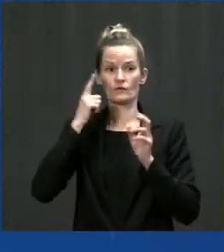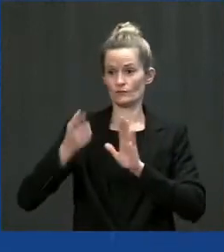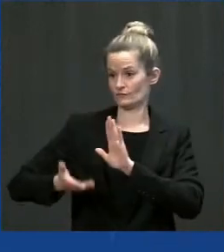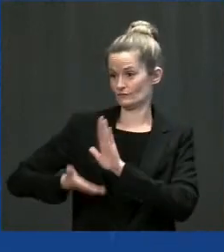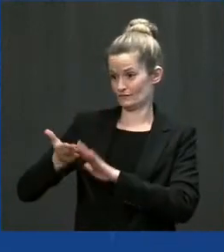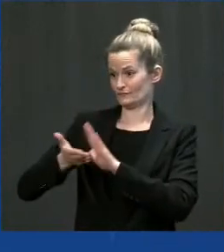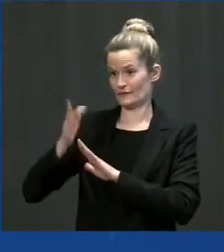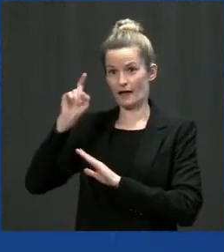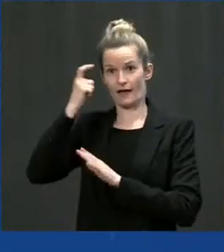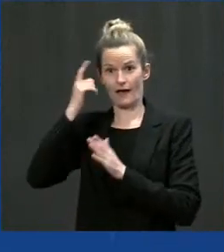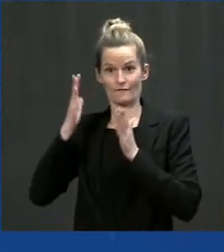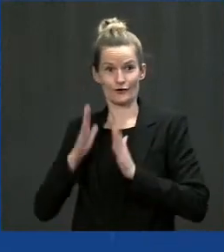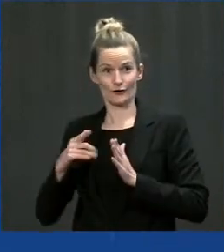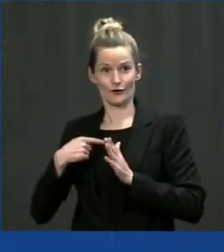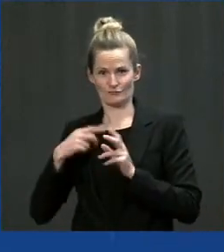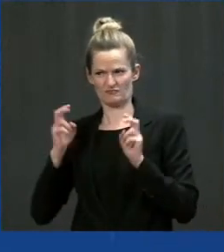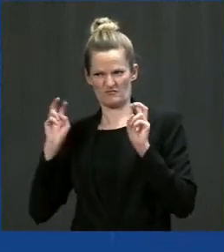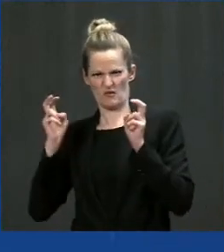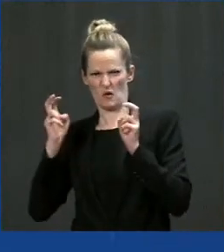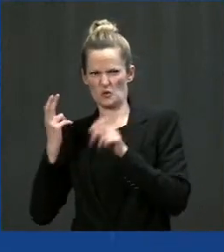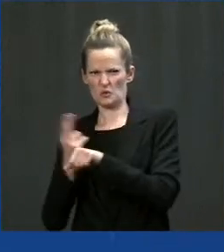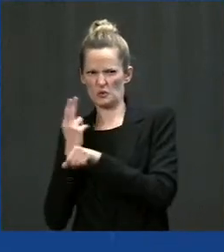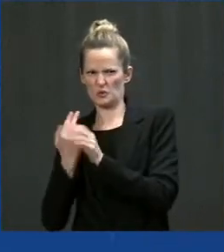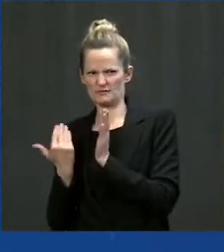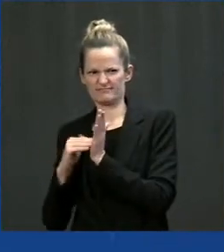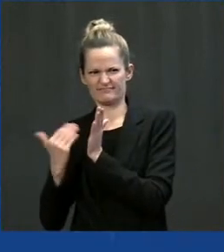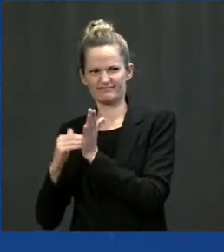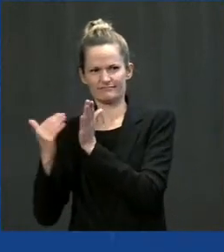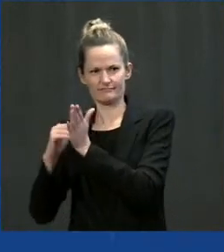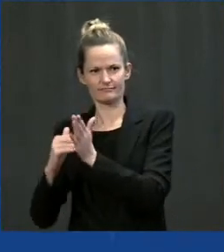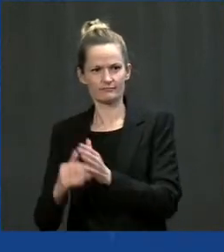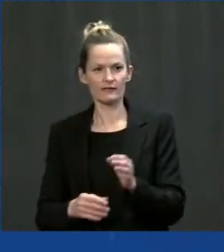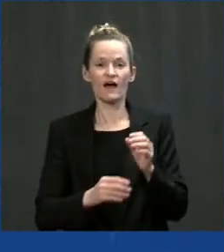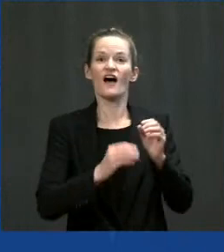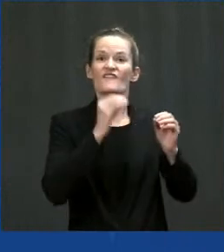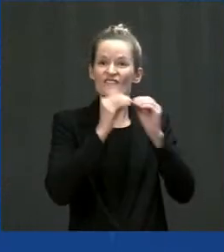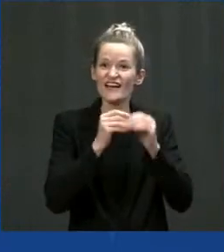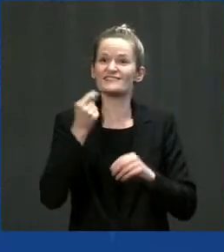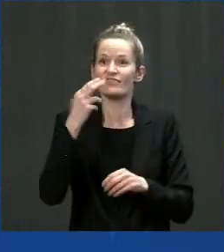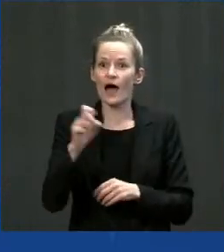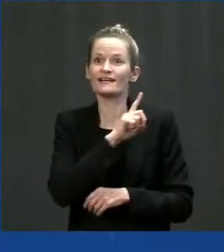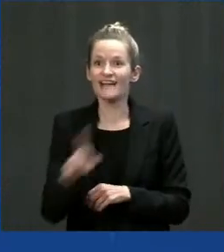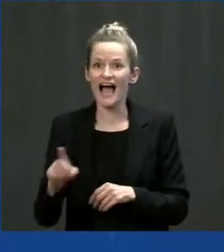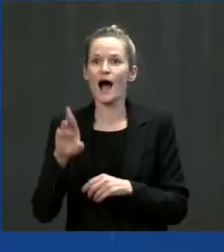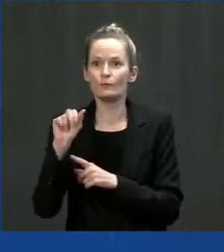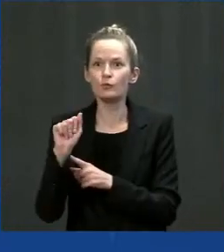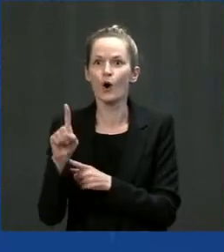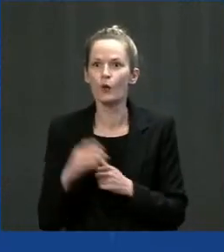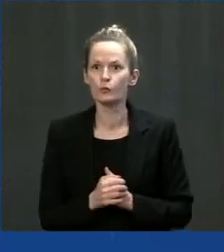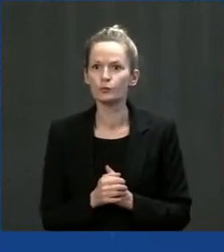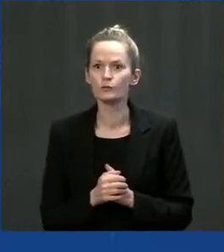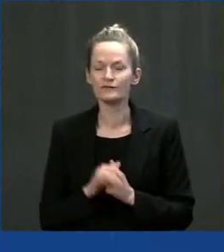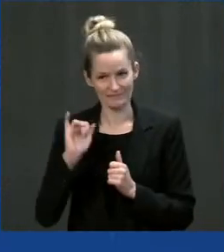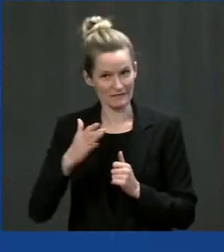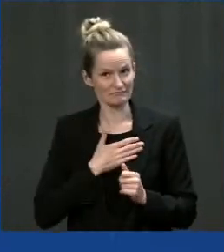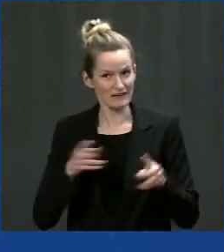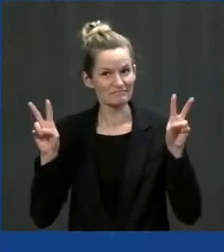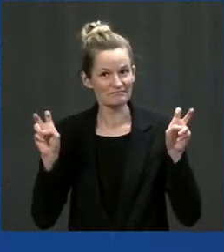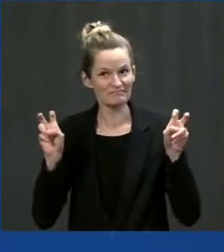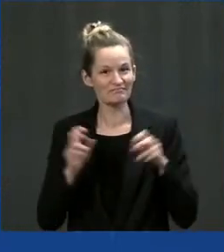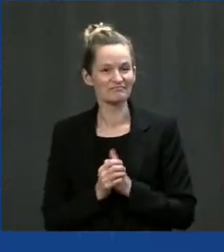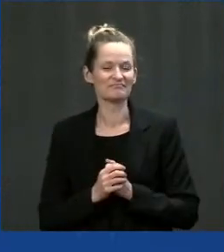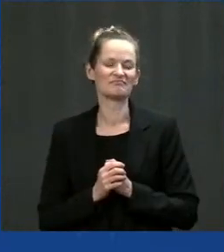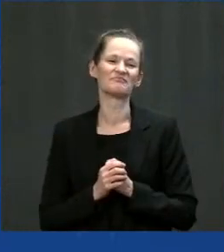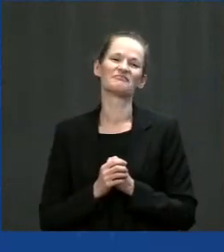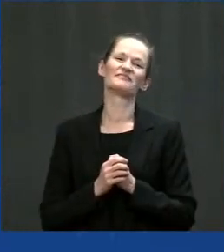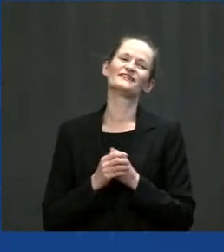And you know, and it's fixing the dams and roads. You know, don't think I haven't noticed that so many other governors and cabinet secretaries have